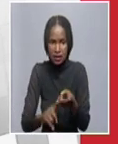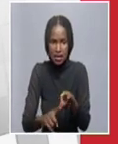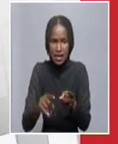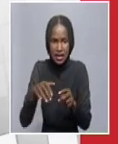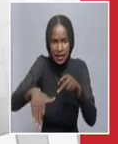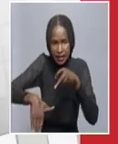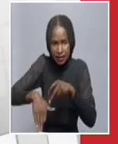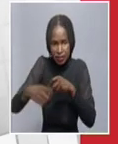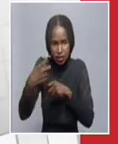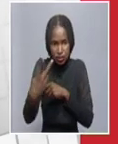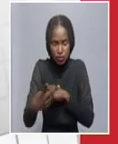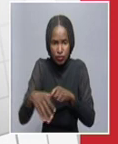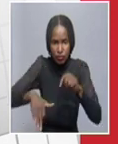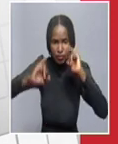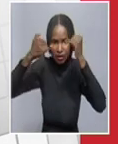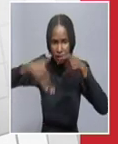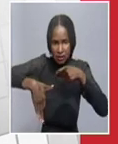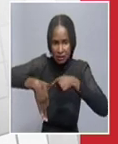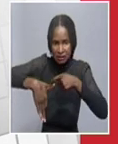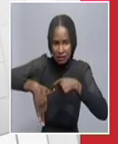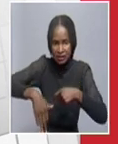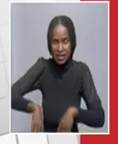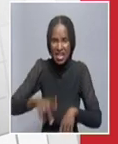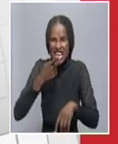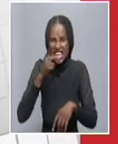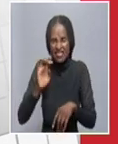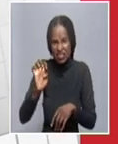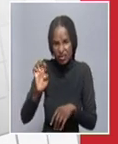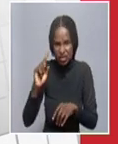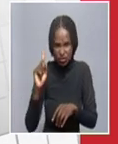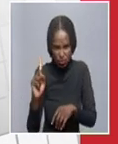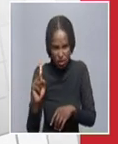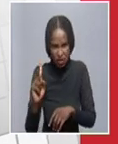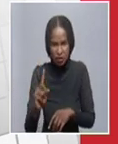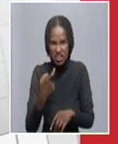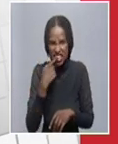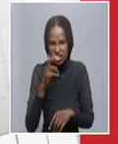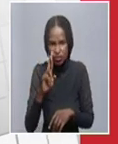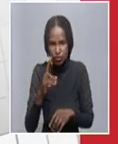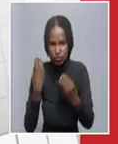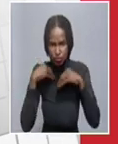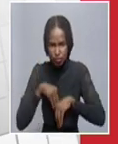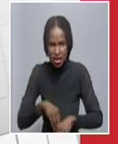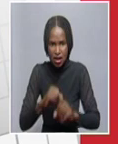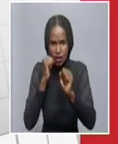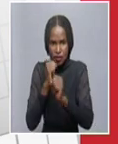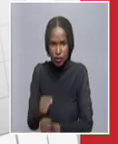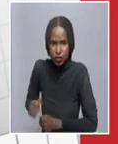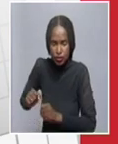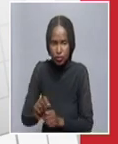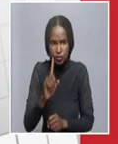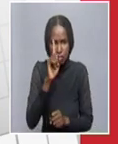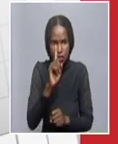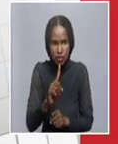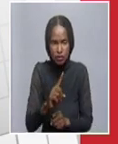Sambesi 2, from Katima Mulilo, Kabango East 1, from Rundu, Oshodonjupa 1,